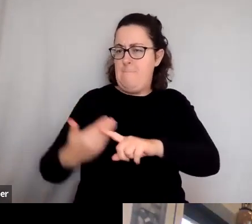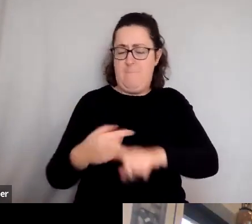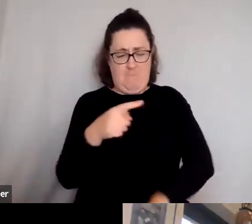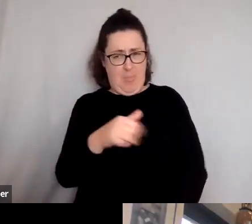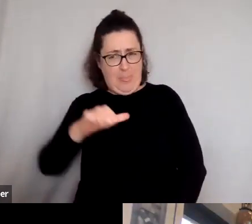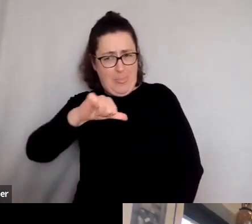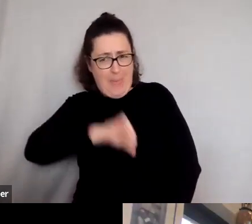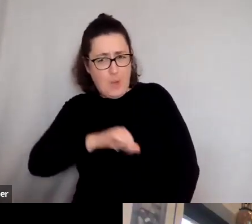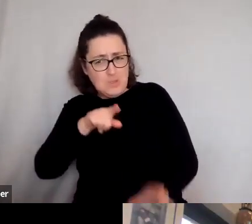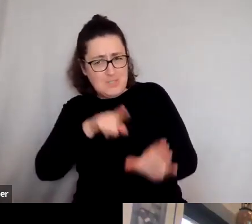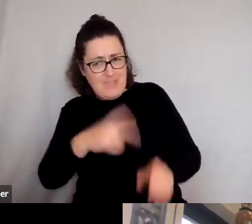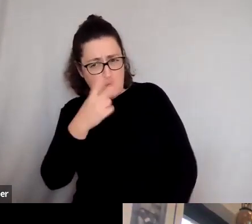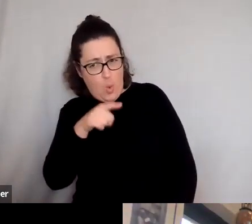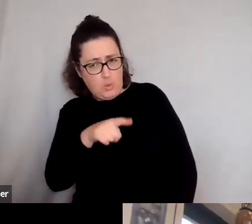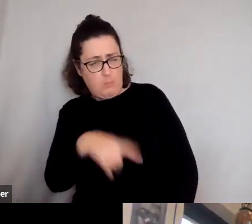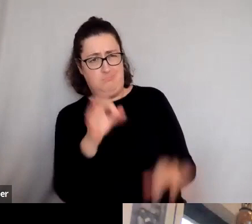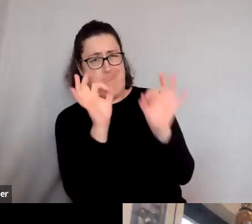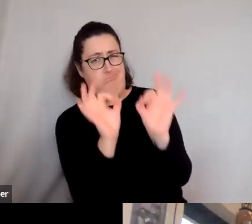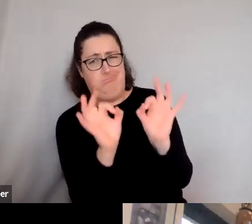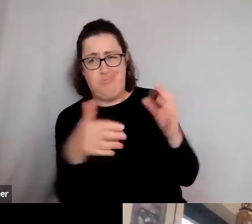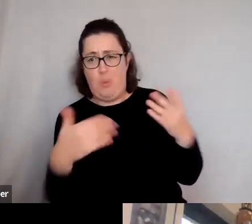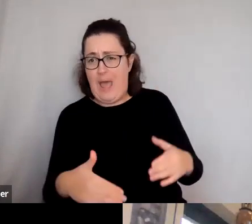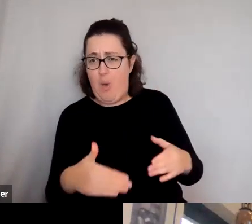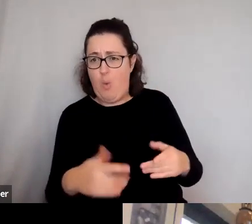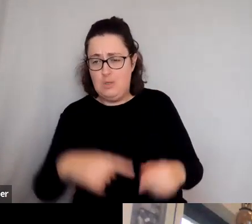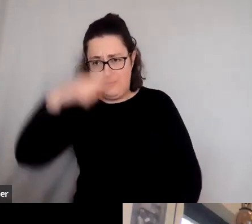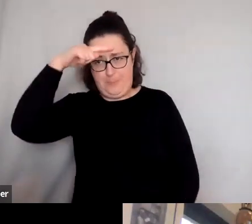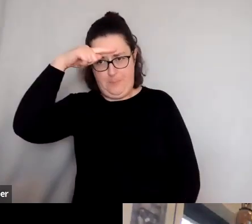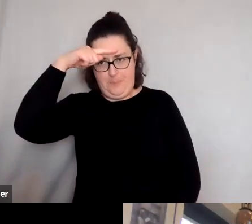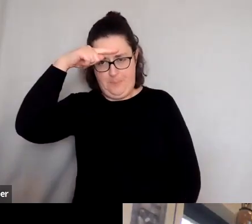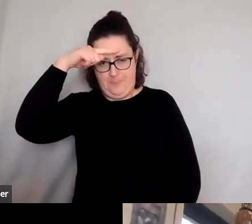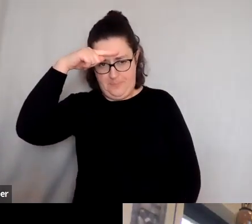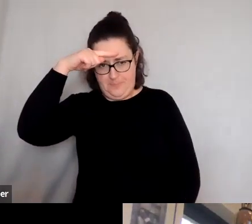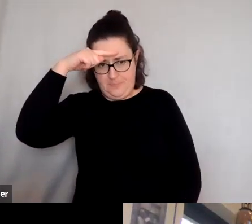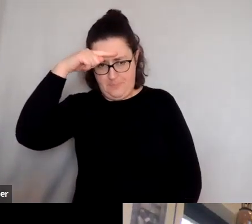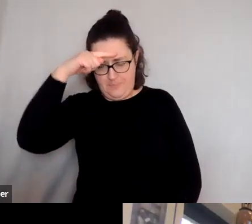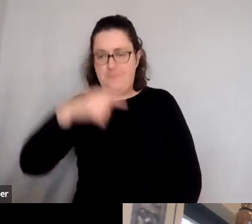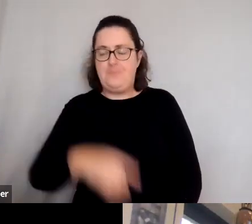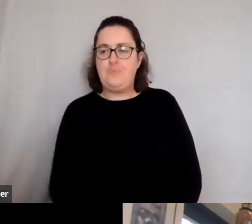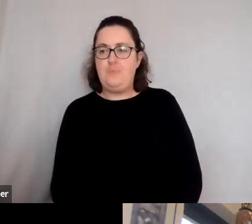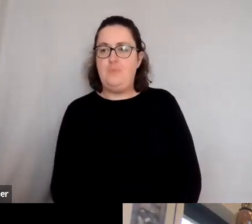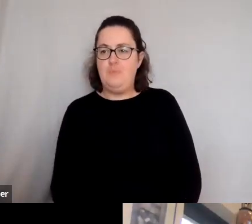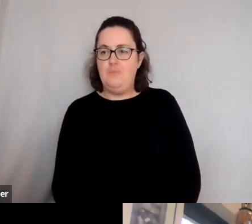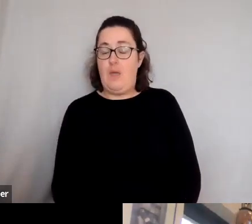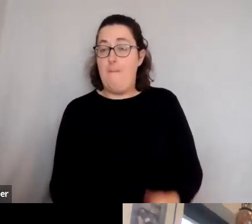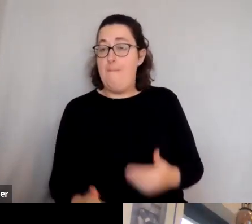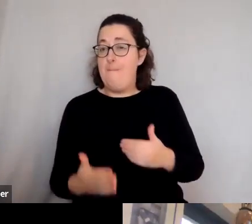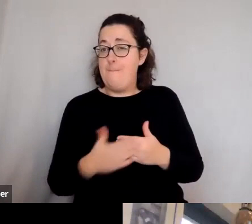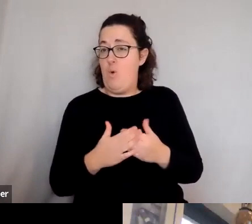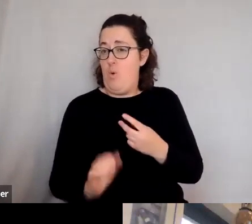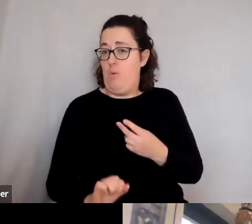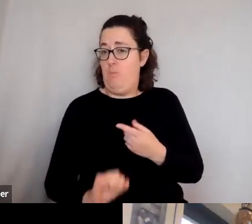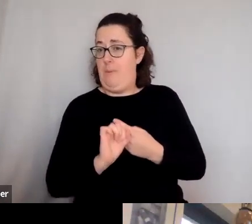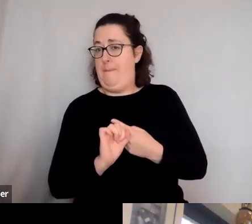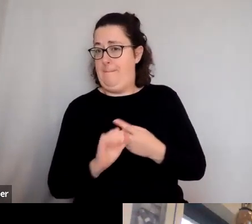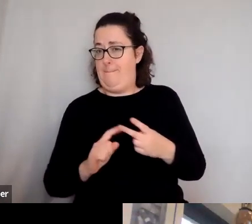of years ago that was just brilliant. And that stuck with me, but perhaps even more striking for me, although it